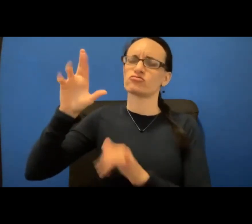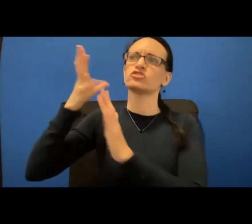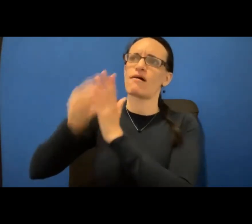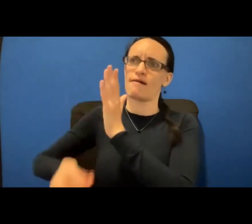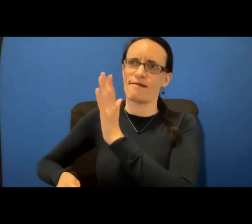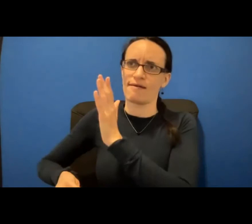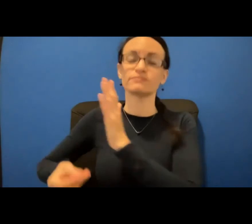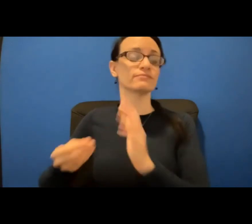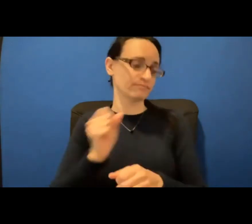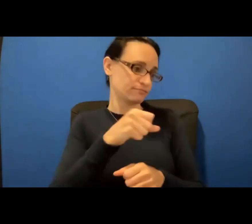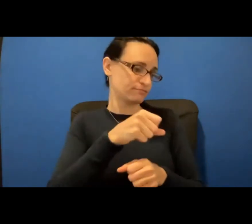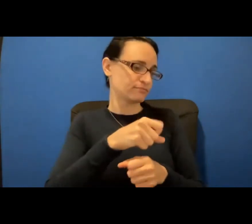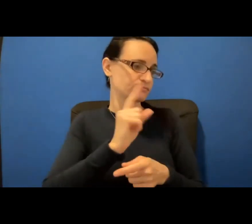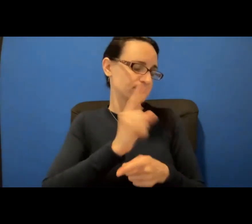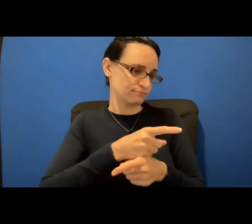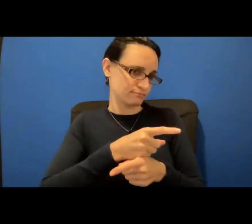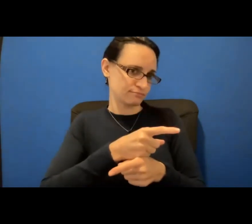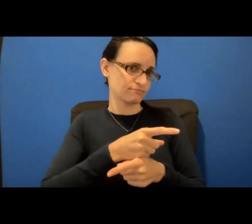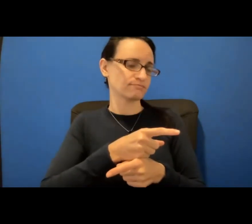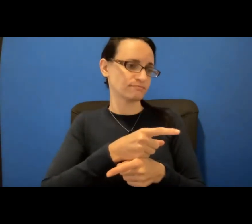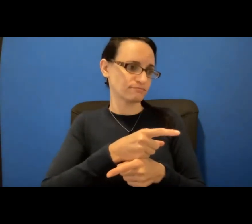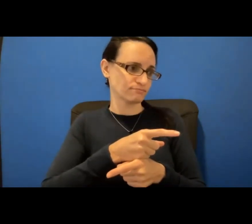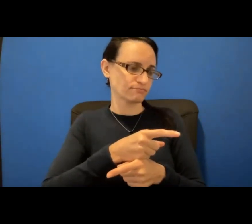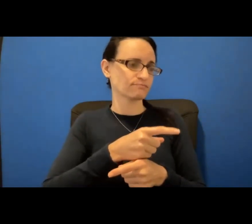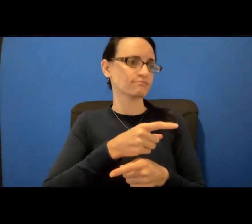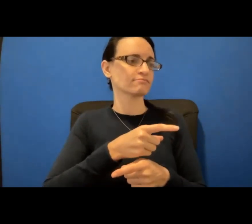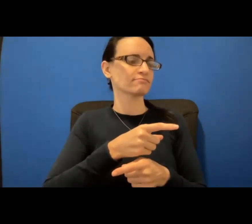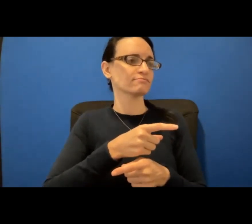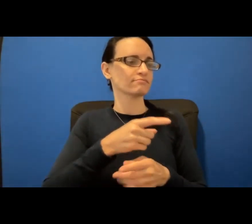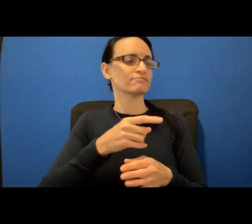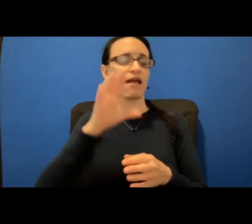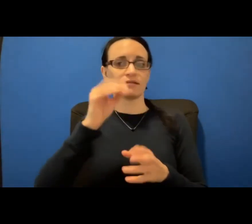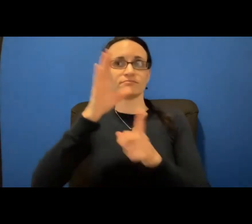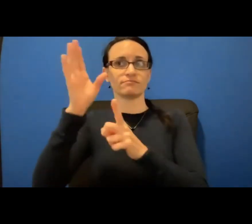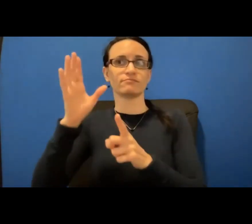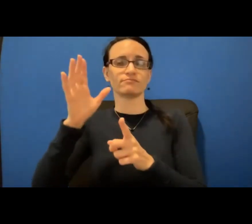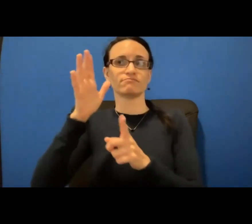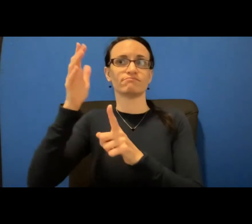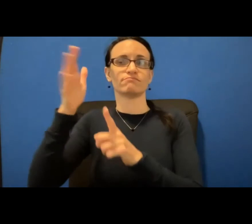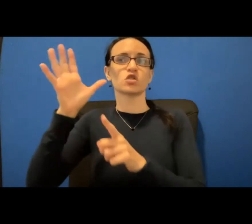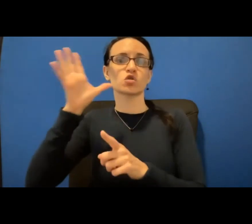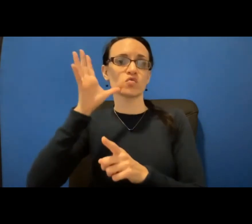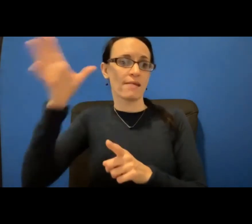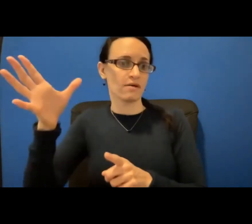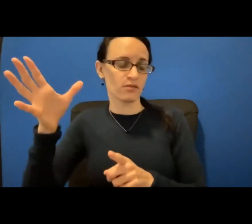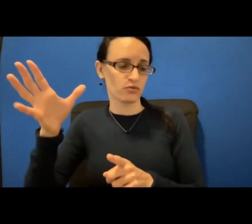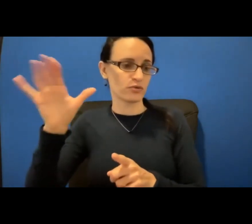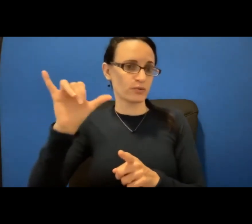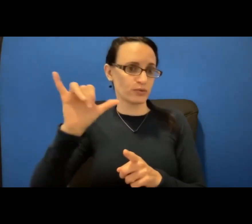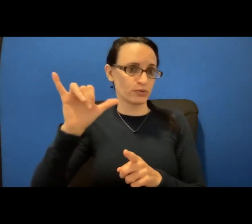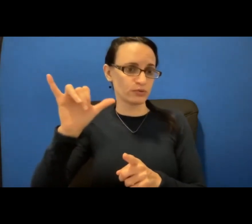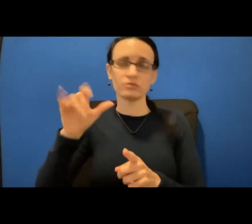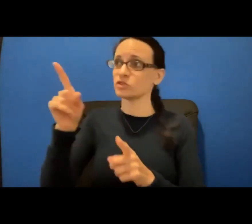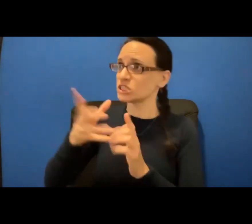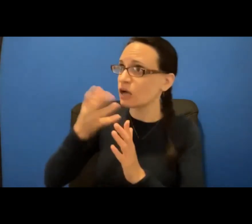sister said, yes, her grand, our grandmother. And my sister said, yes. And my niece said, and she died. And my sister said,